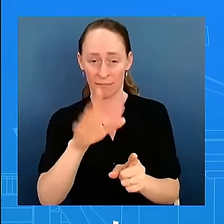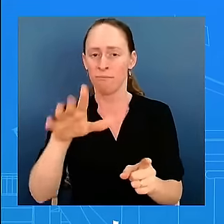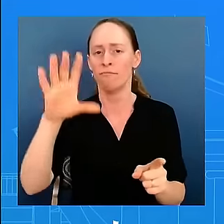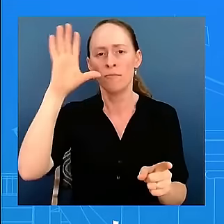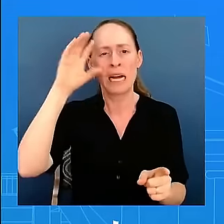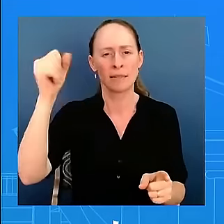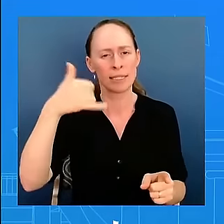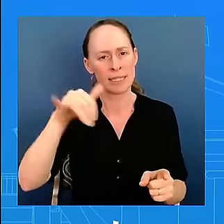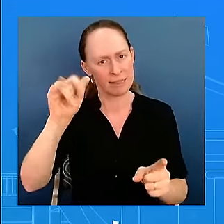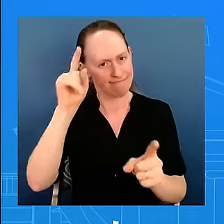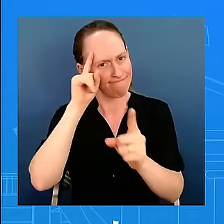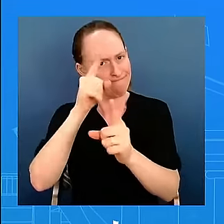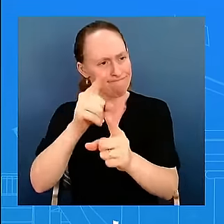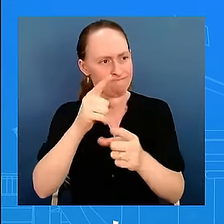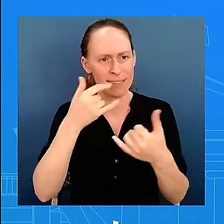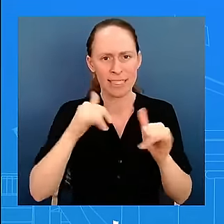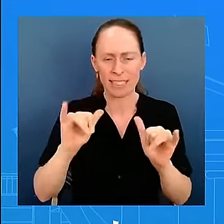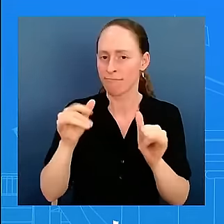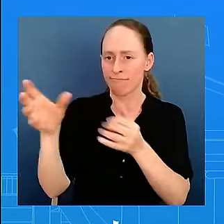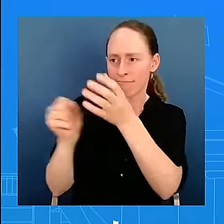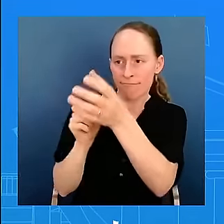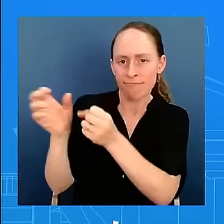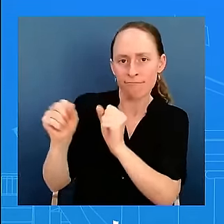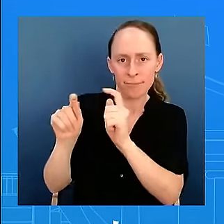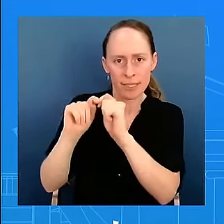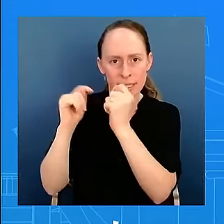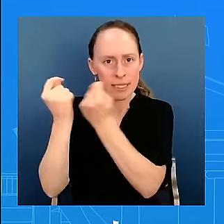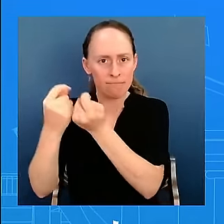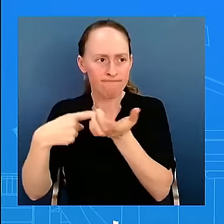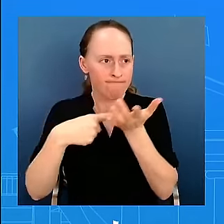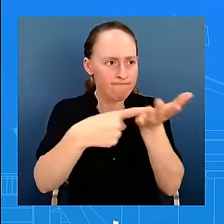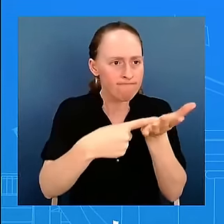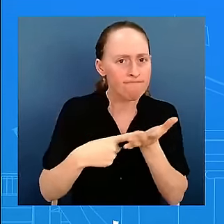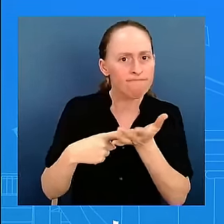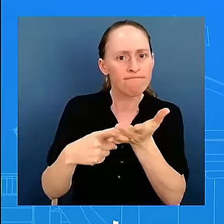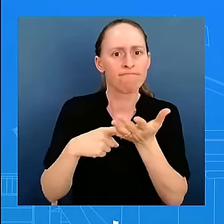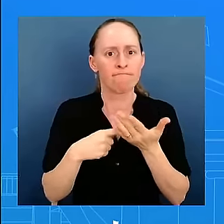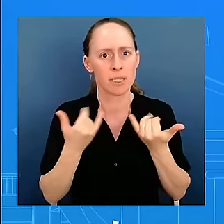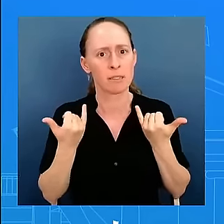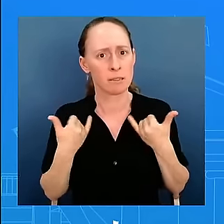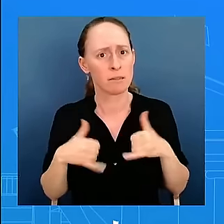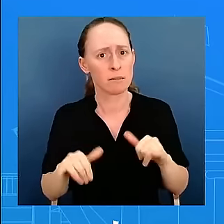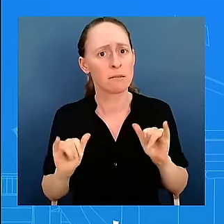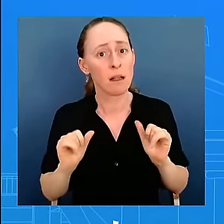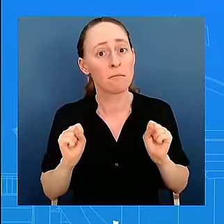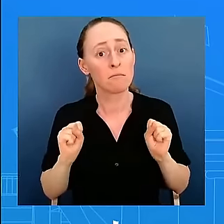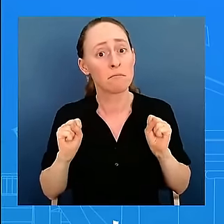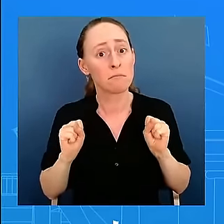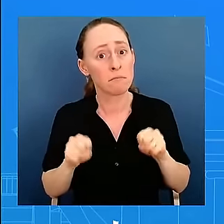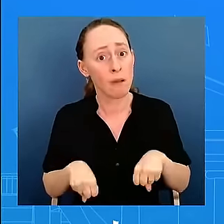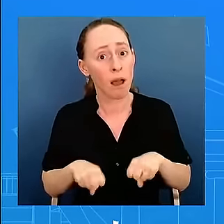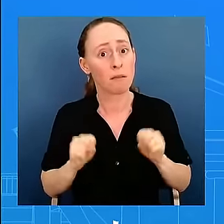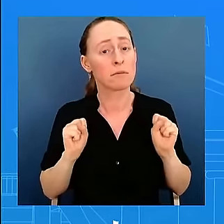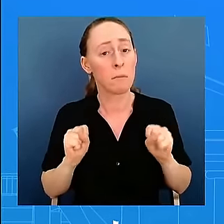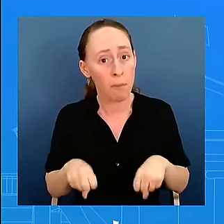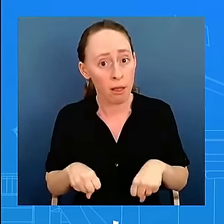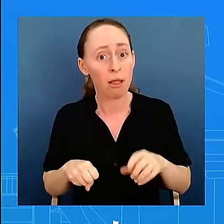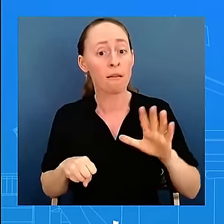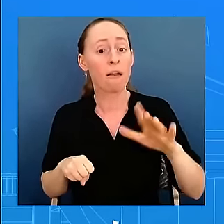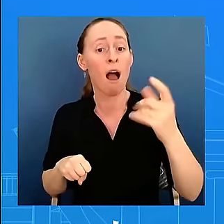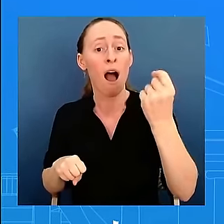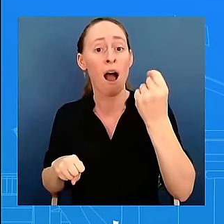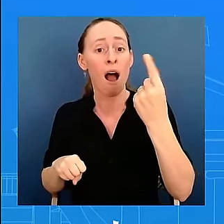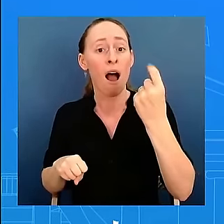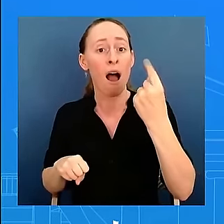together and working on that. It's got great promise for infrastructure and investment opportunities across that whole